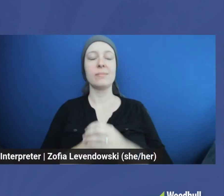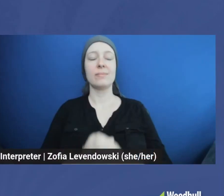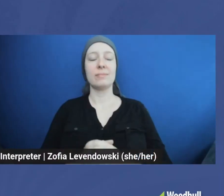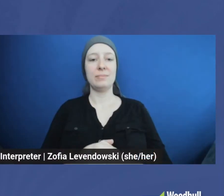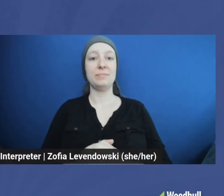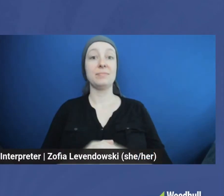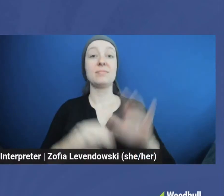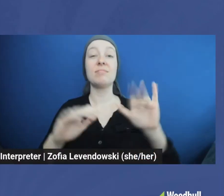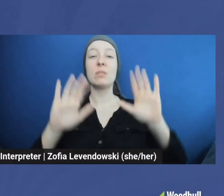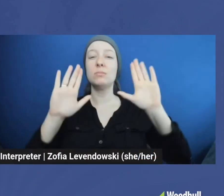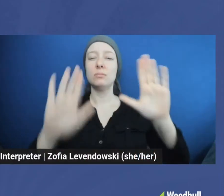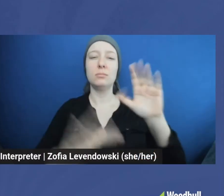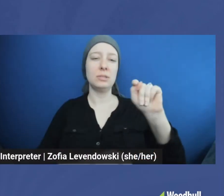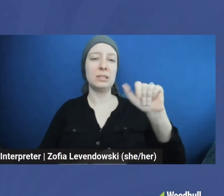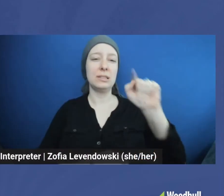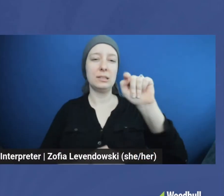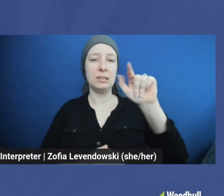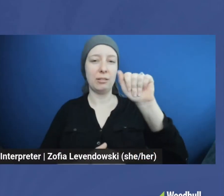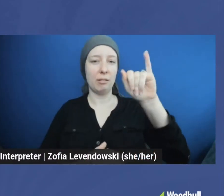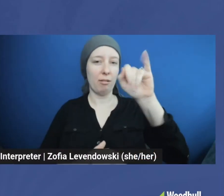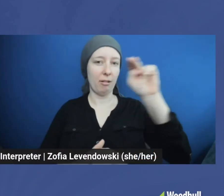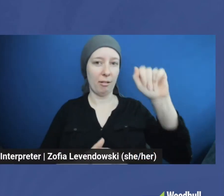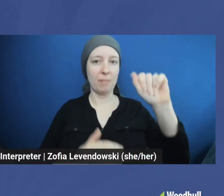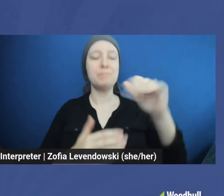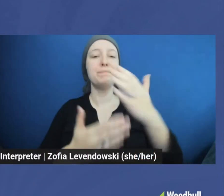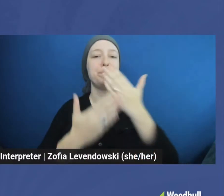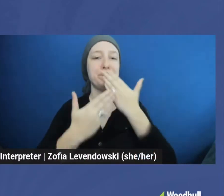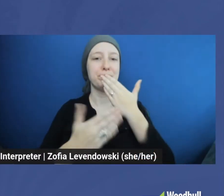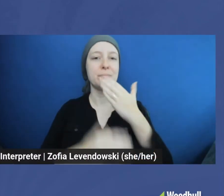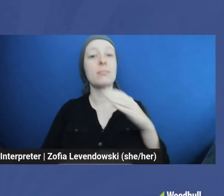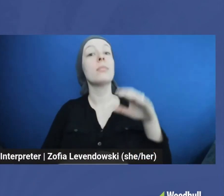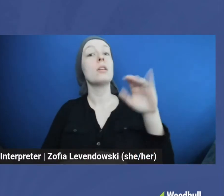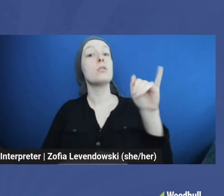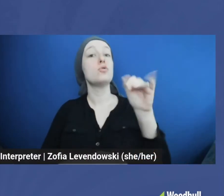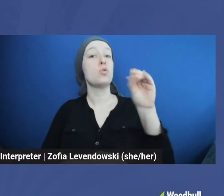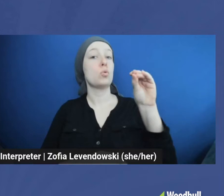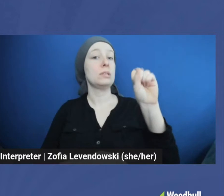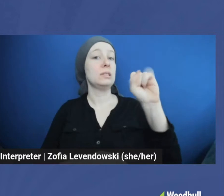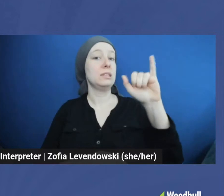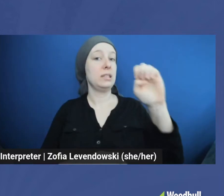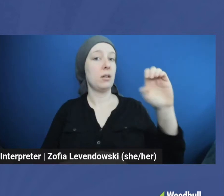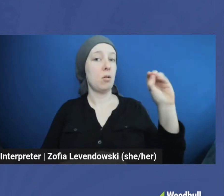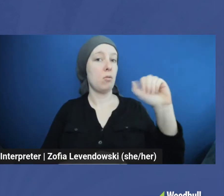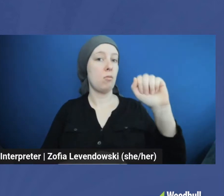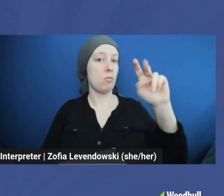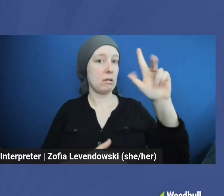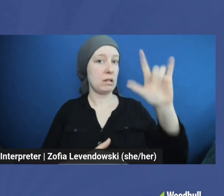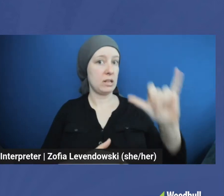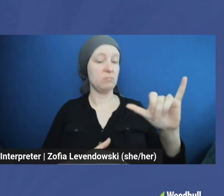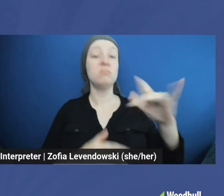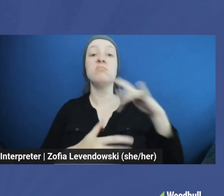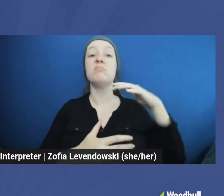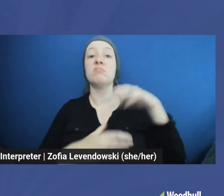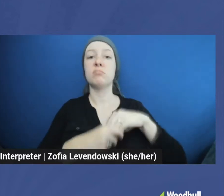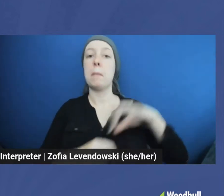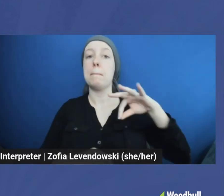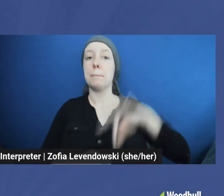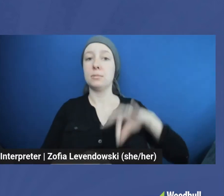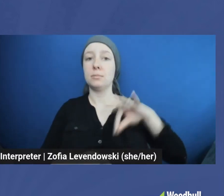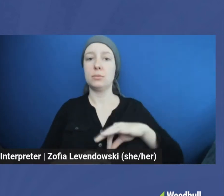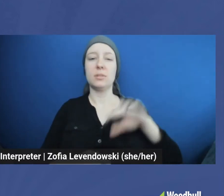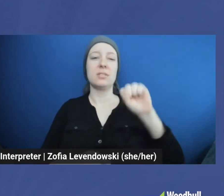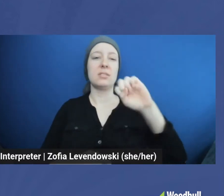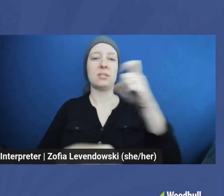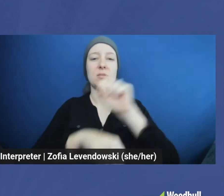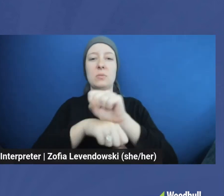That was great, Tatiana. Now we have Josie Oakley, who's been involved in Pittsburgh sex work advocacy for over